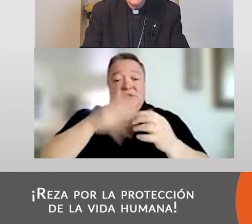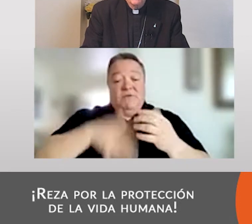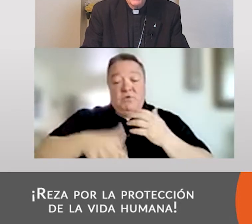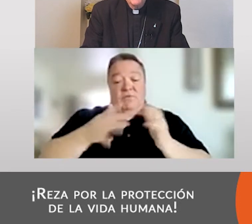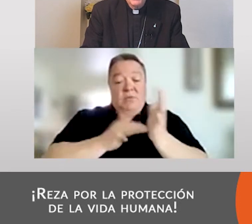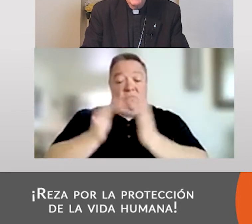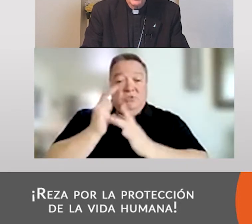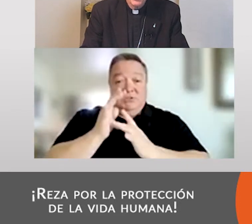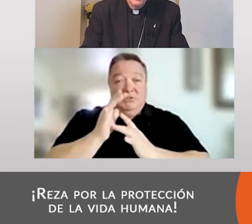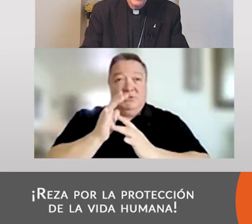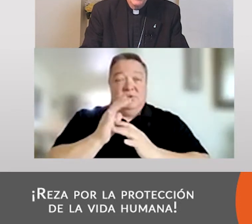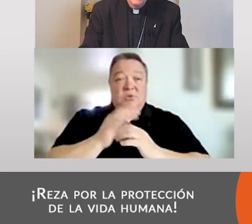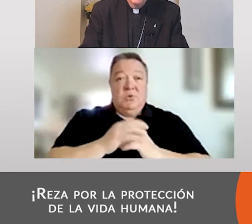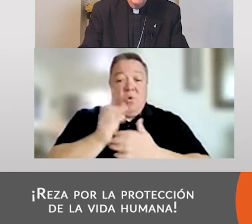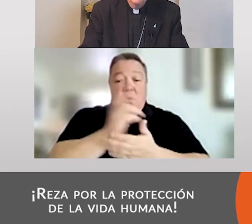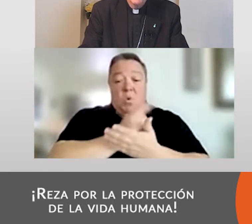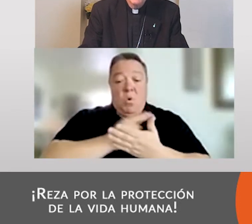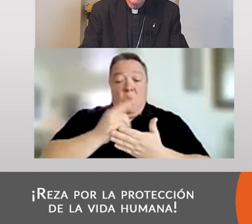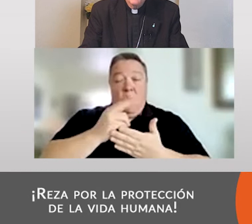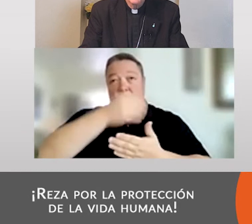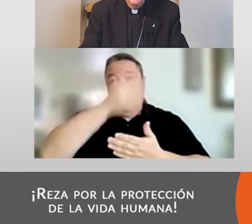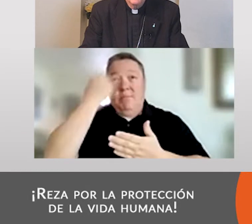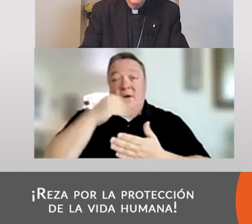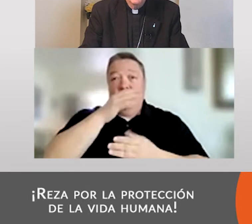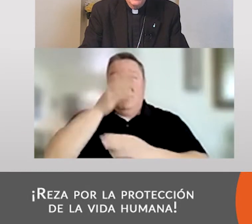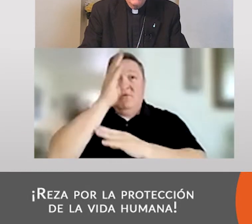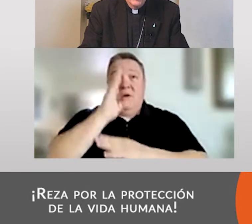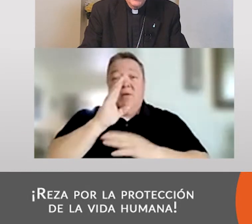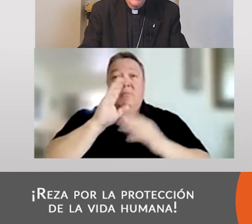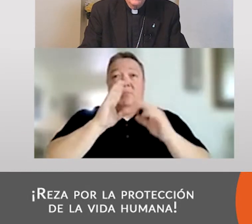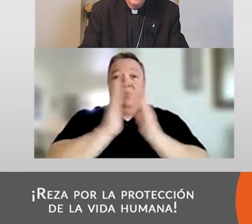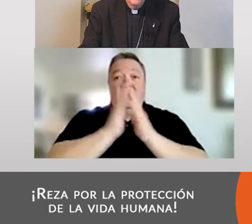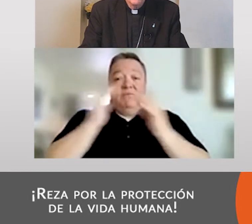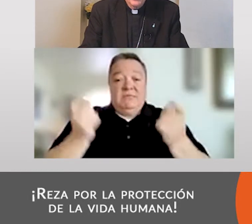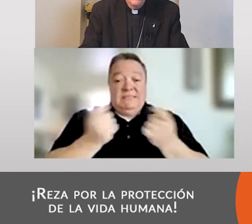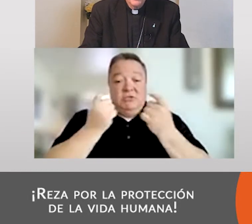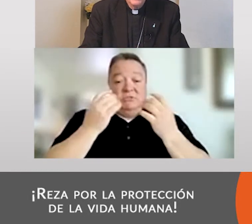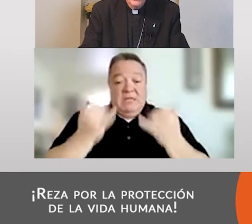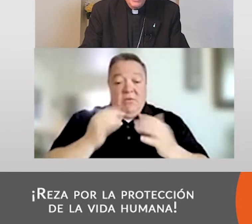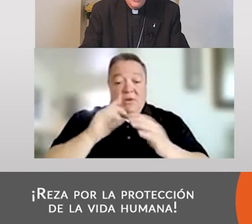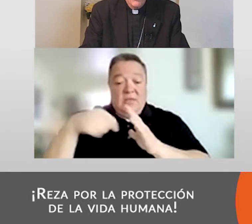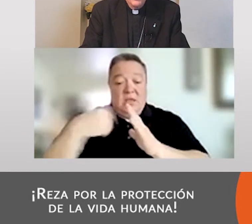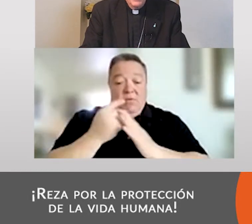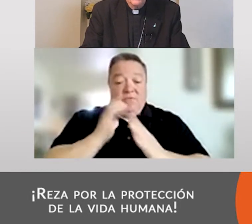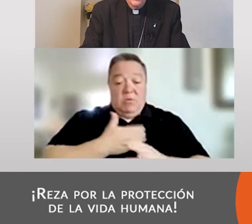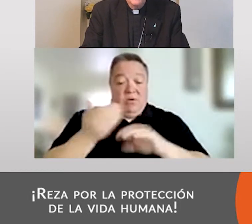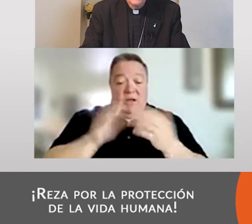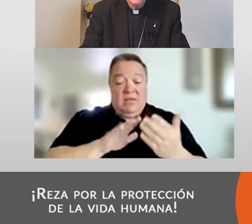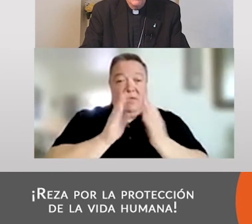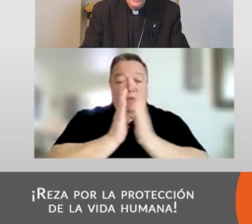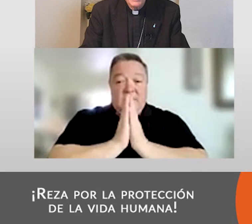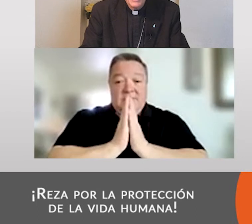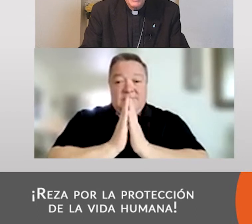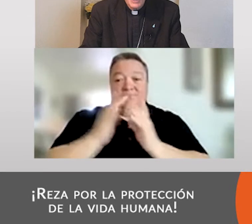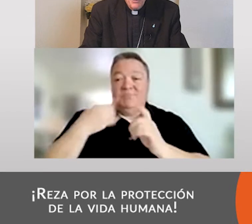fruto de tu vientre, Jesús. Santa María, Madre de Dios, ruega por nosotros pecadores, ahora y en la hora de